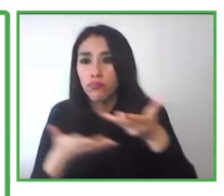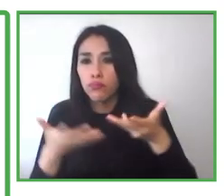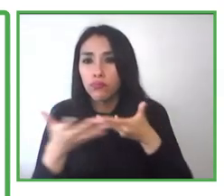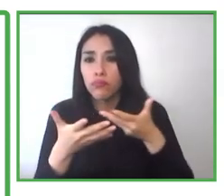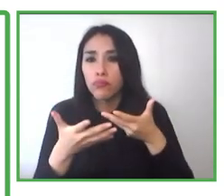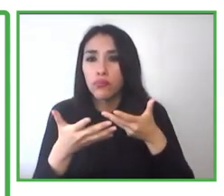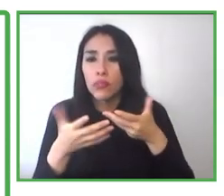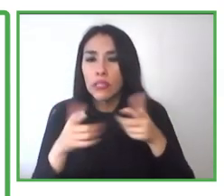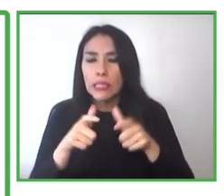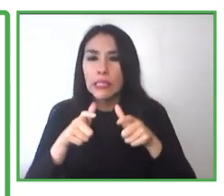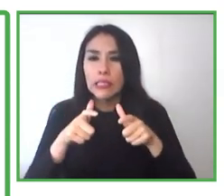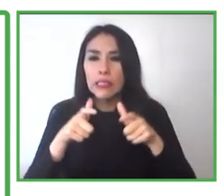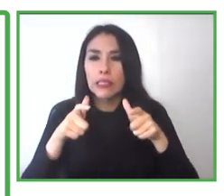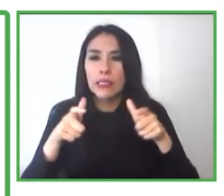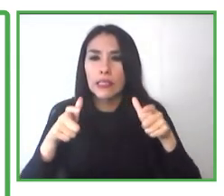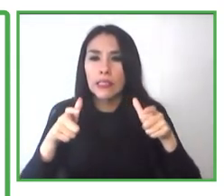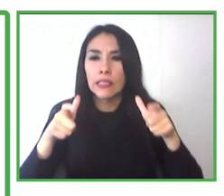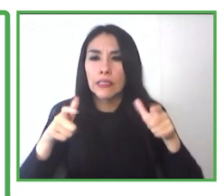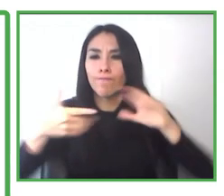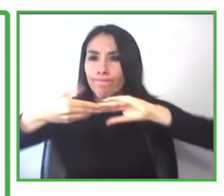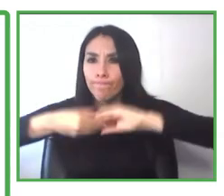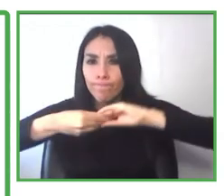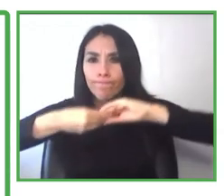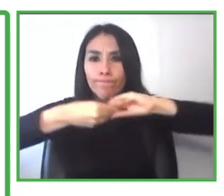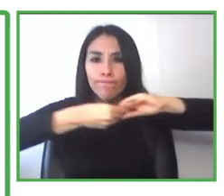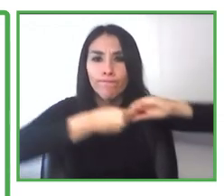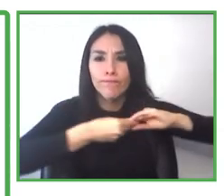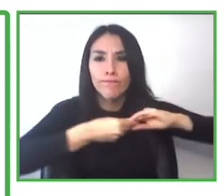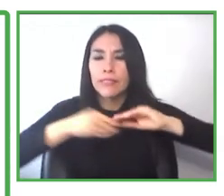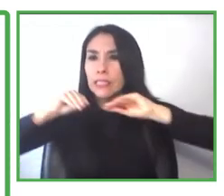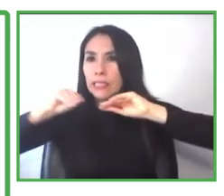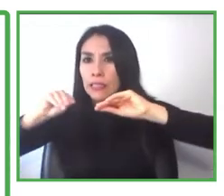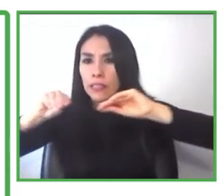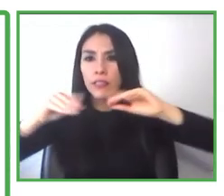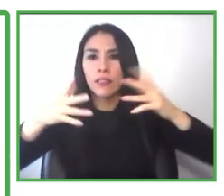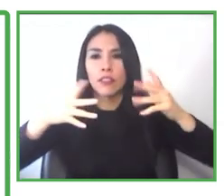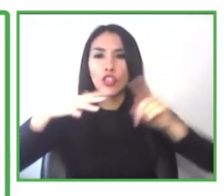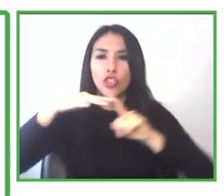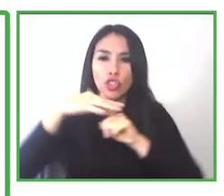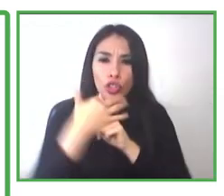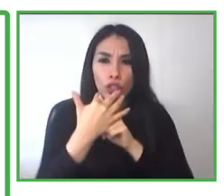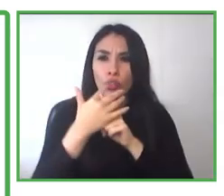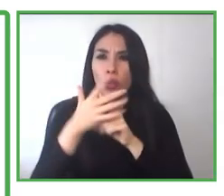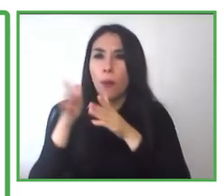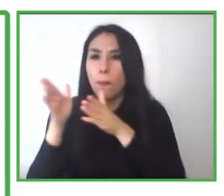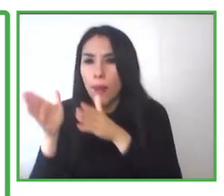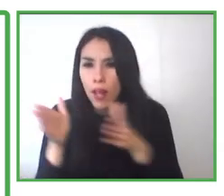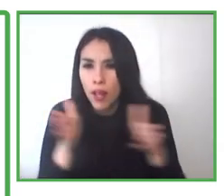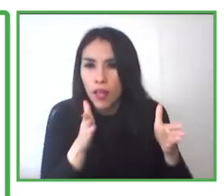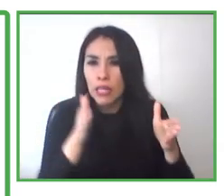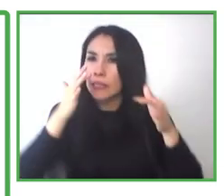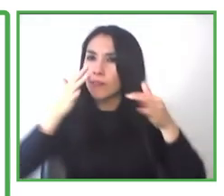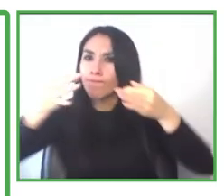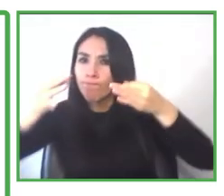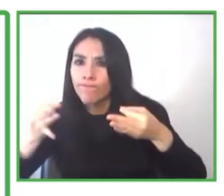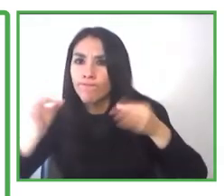the, strengthen the work we have with companies to, to be a strategic ally